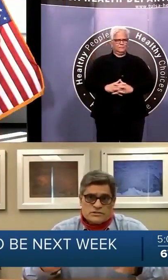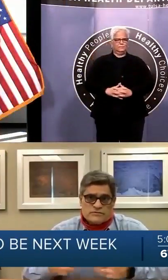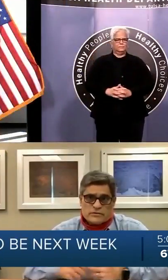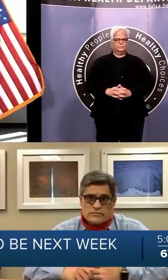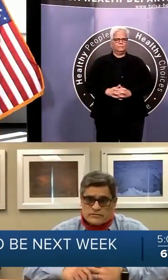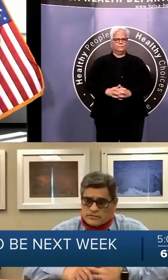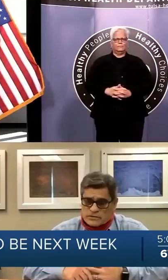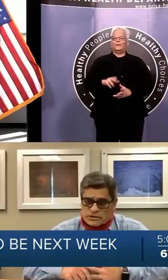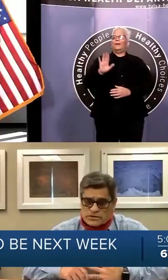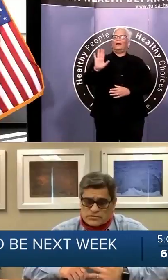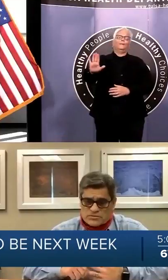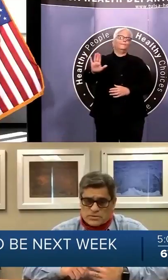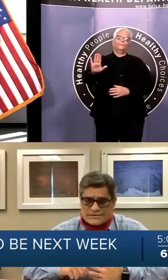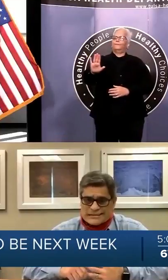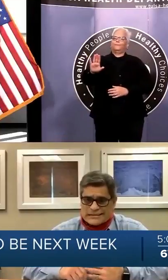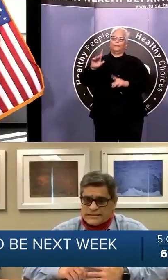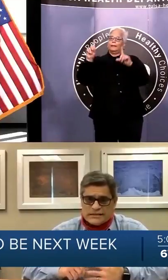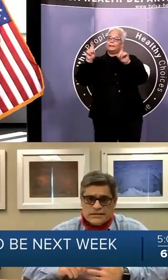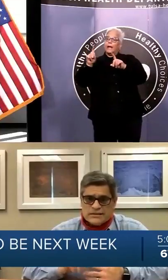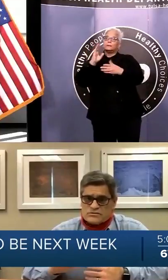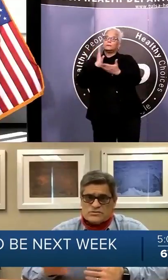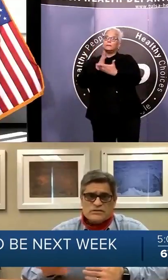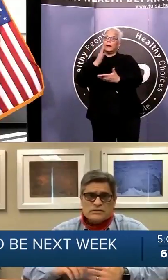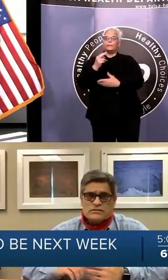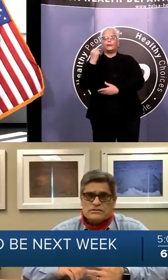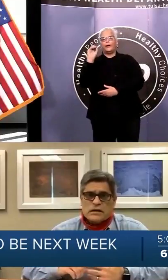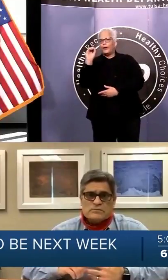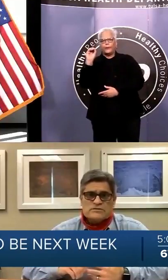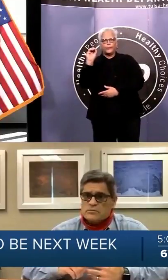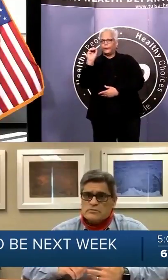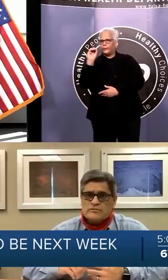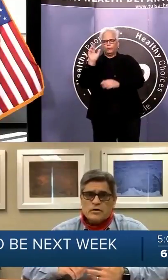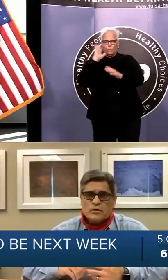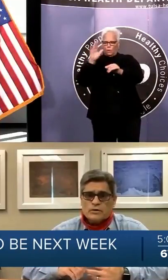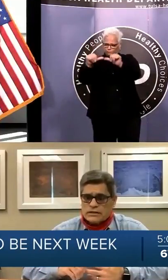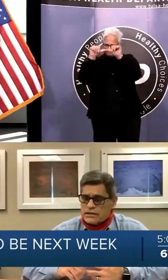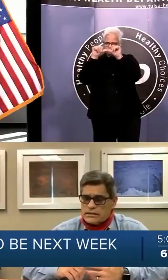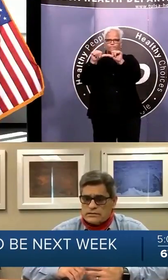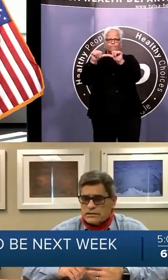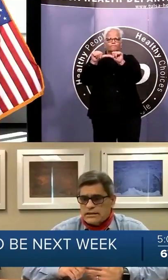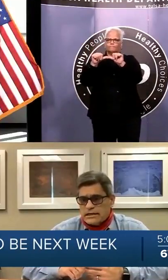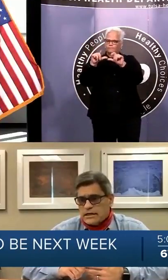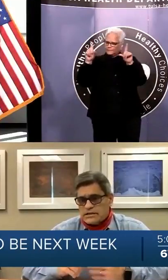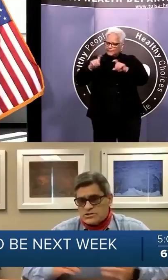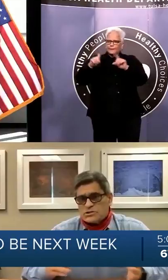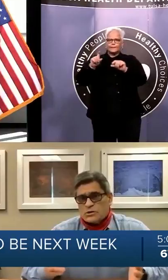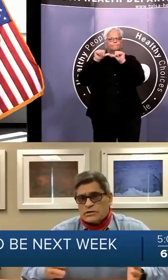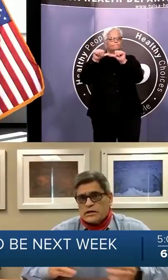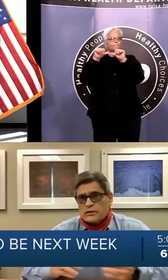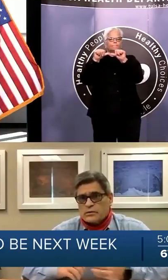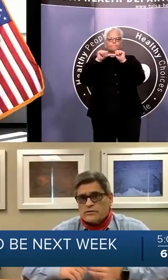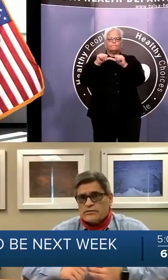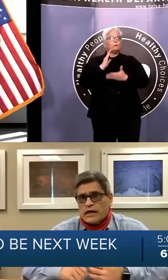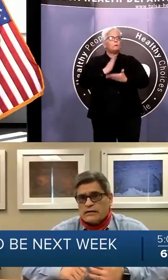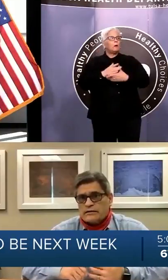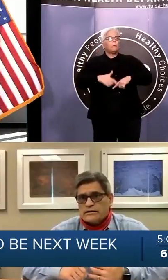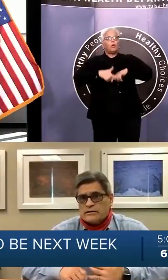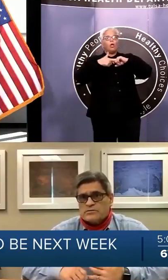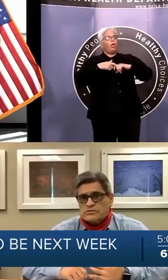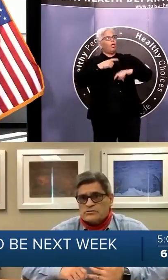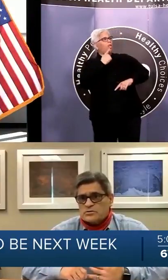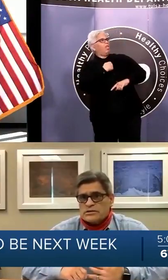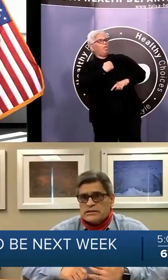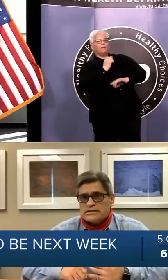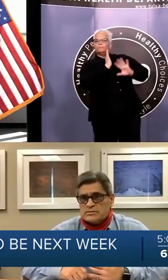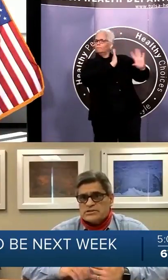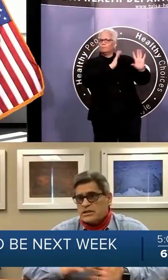to see the peak load in our hospitals until early May. Now, he also says the social distancing measures over the last several weeks